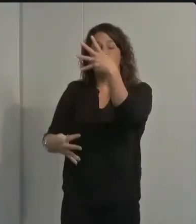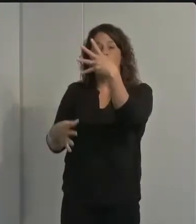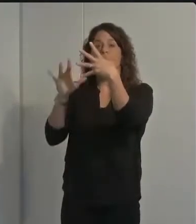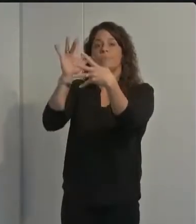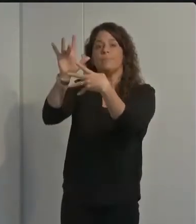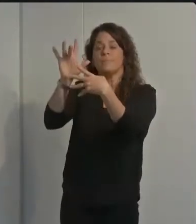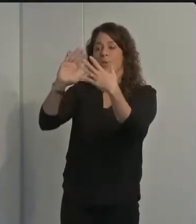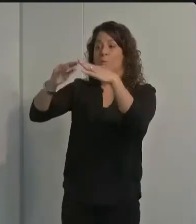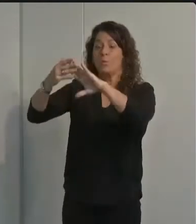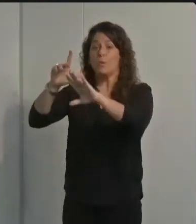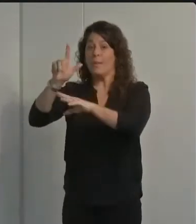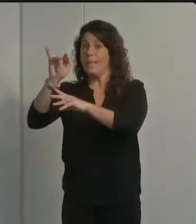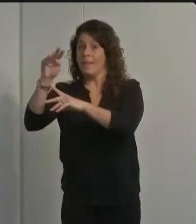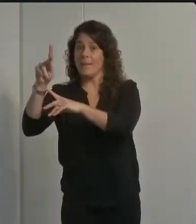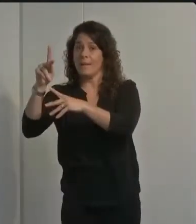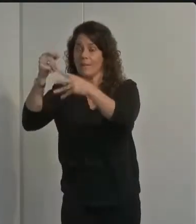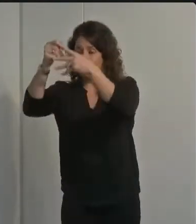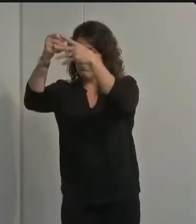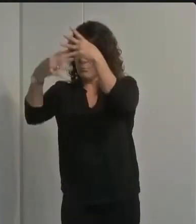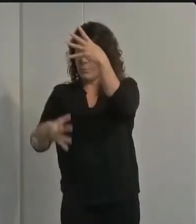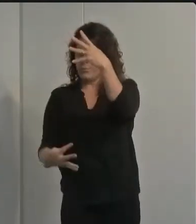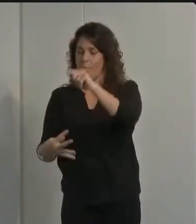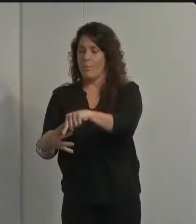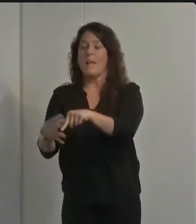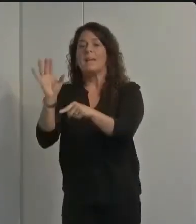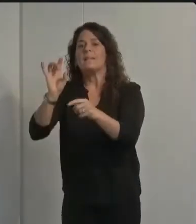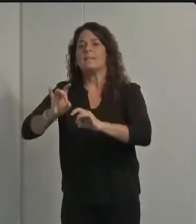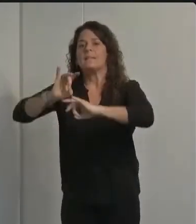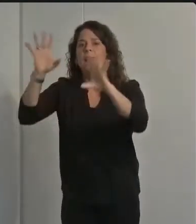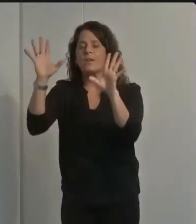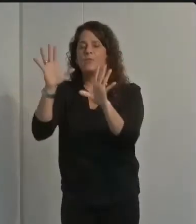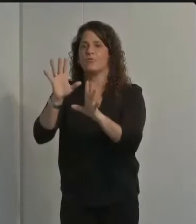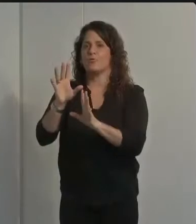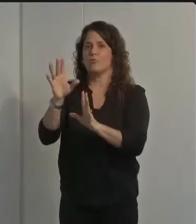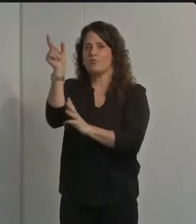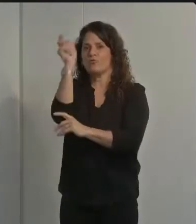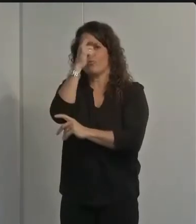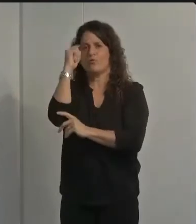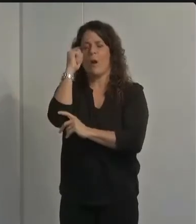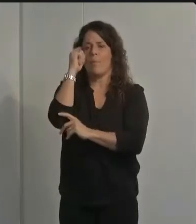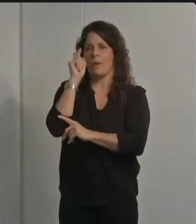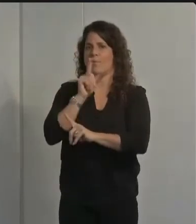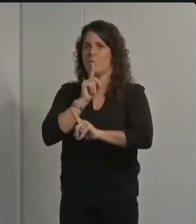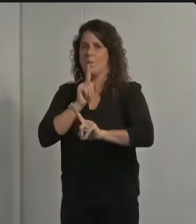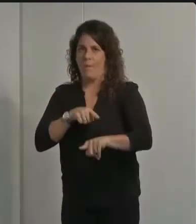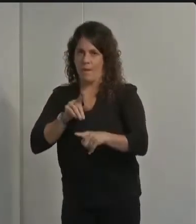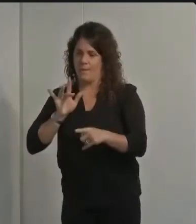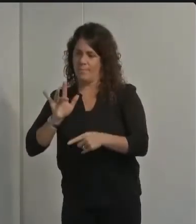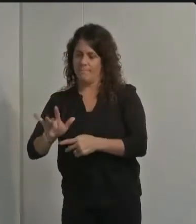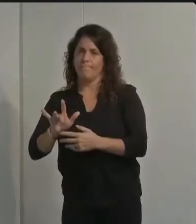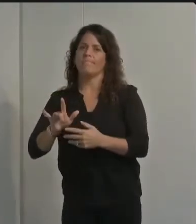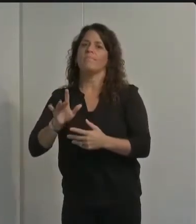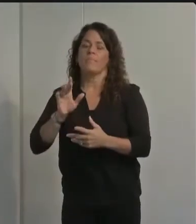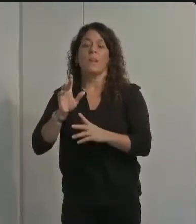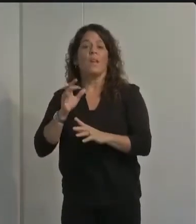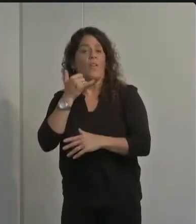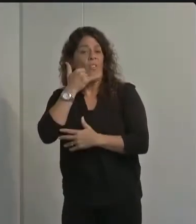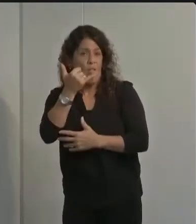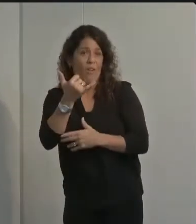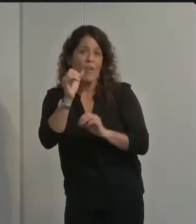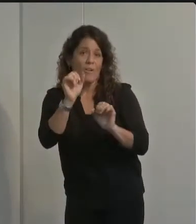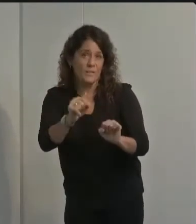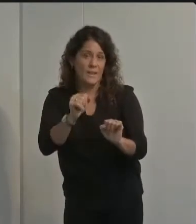down to community disaster trauma response or you can call the community wellness team directly and we can help get you to that